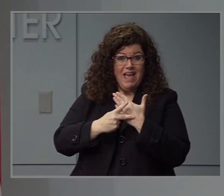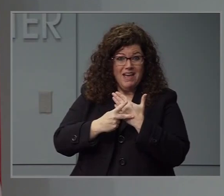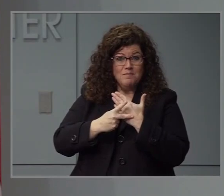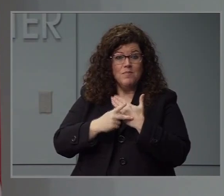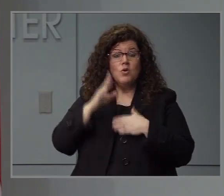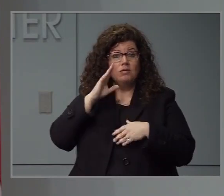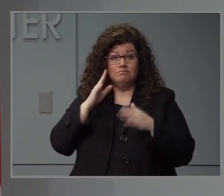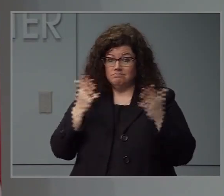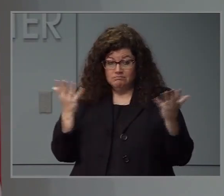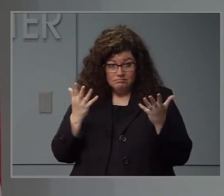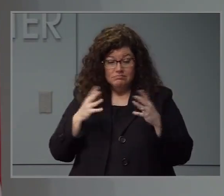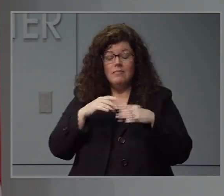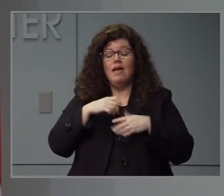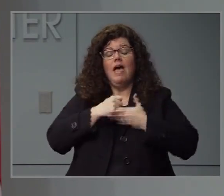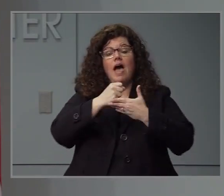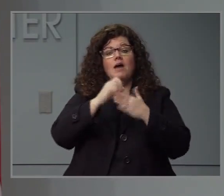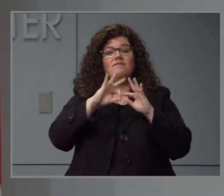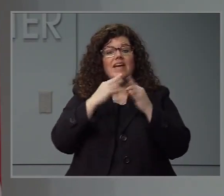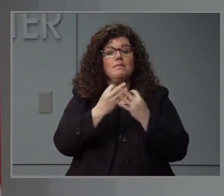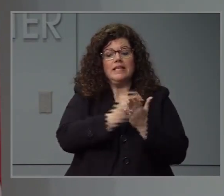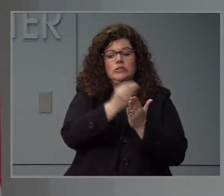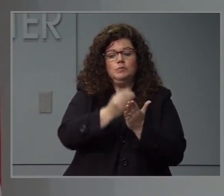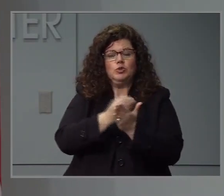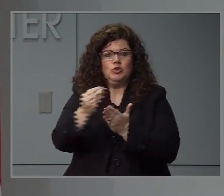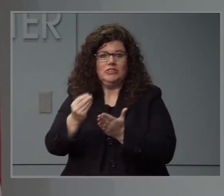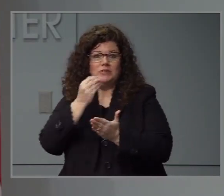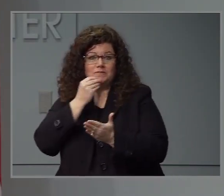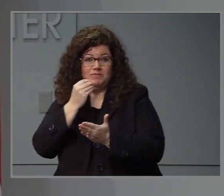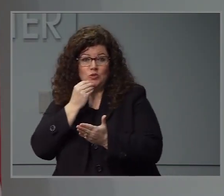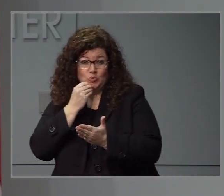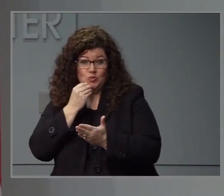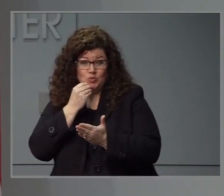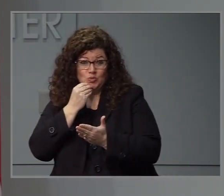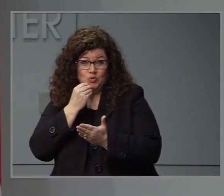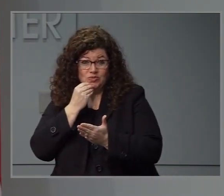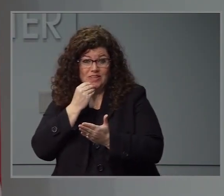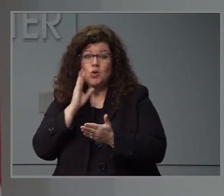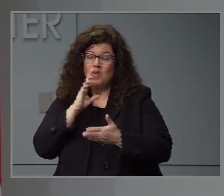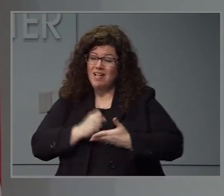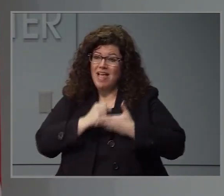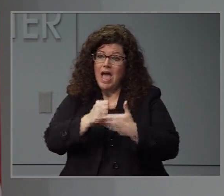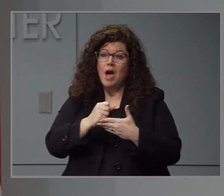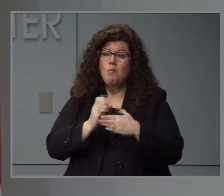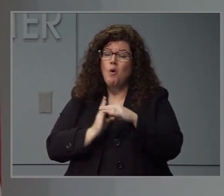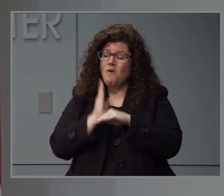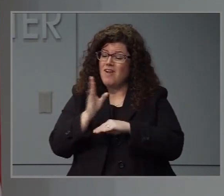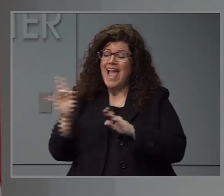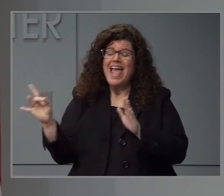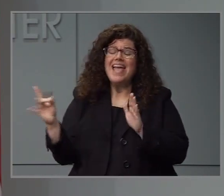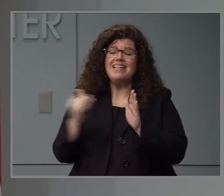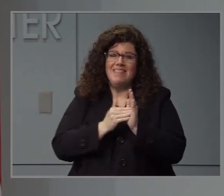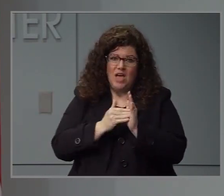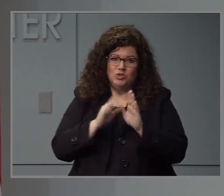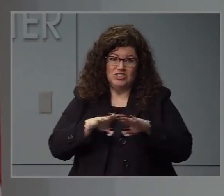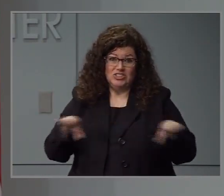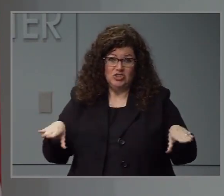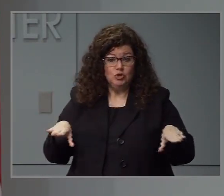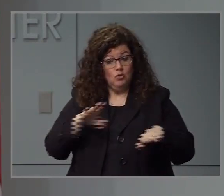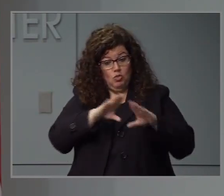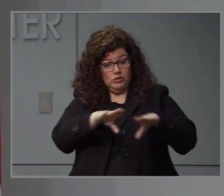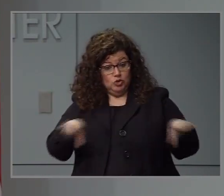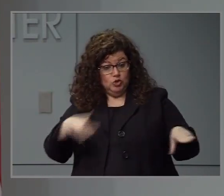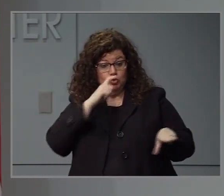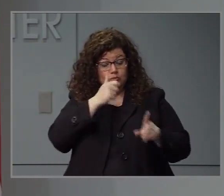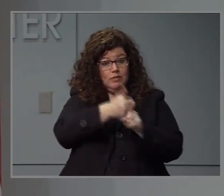families purchase food for more than 800,000 children who normally receive free and